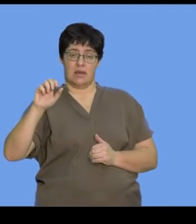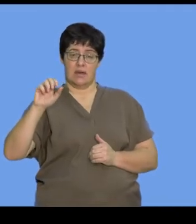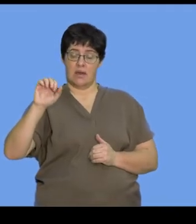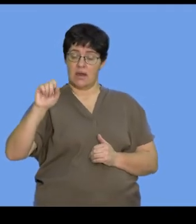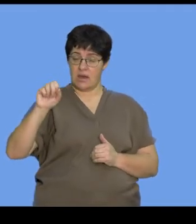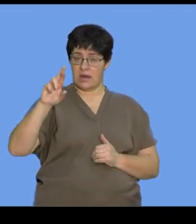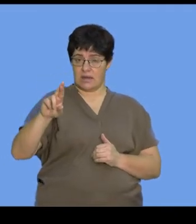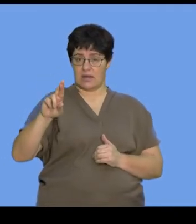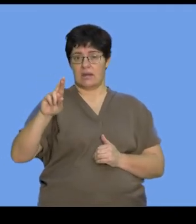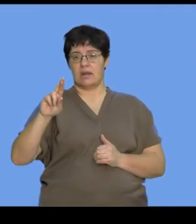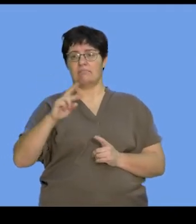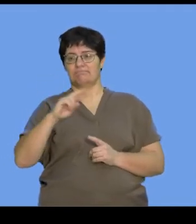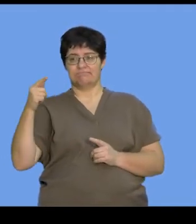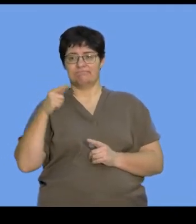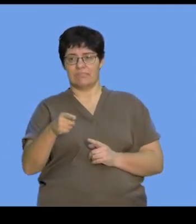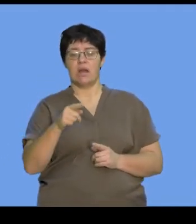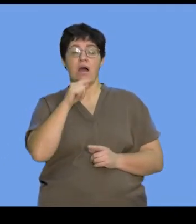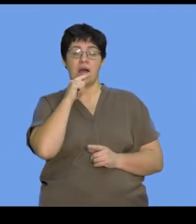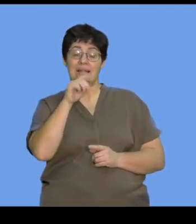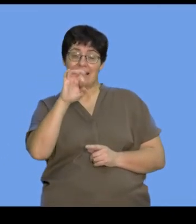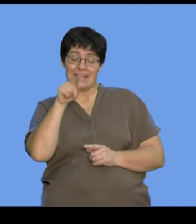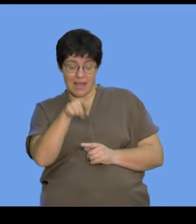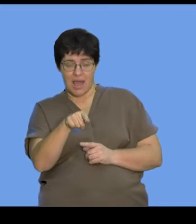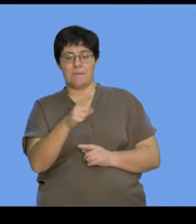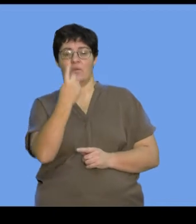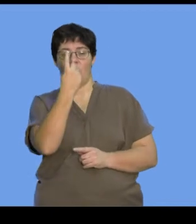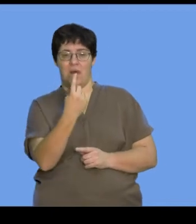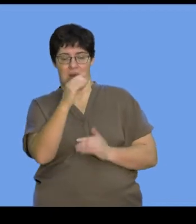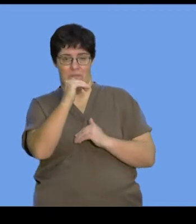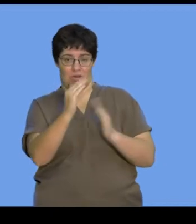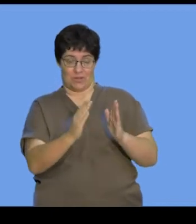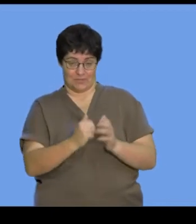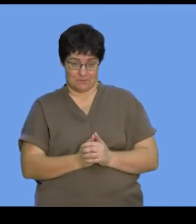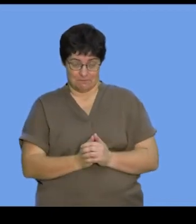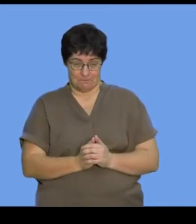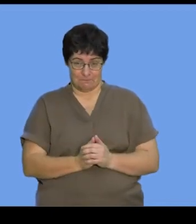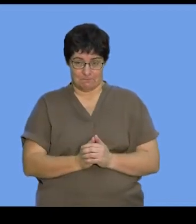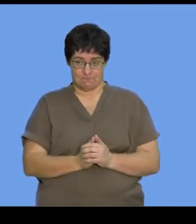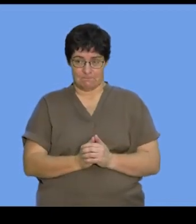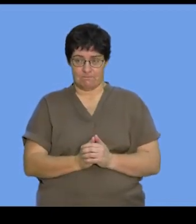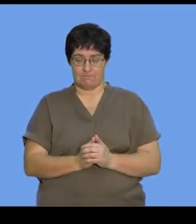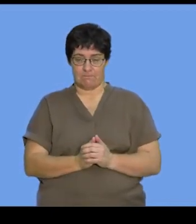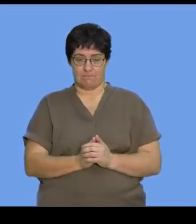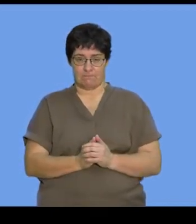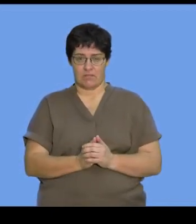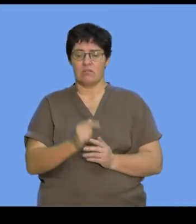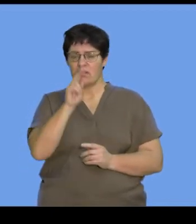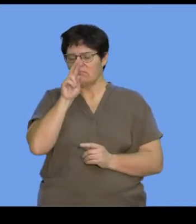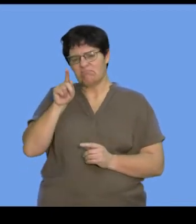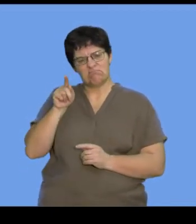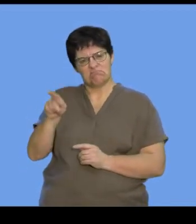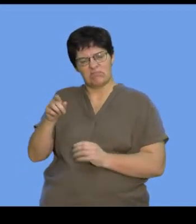building block of DNA. Let's move on. So, when we look at the structure of these